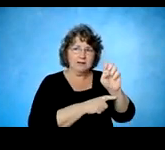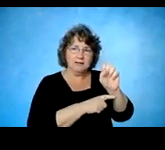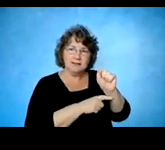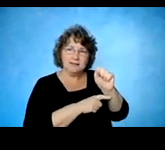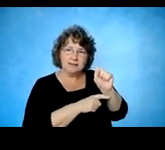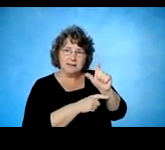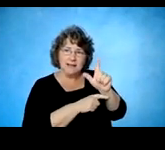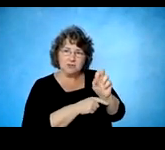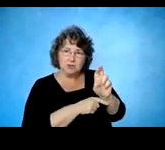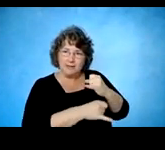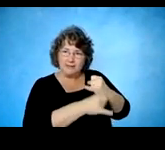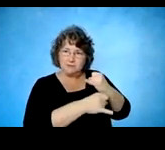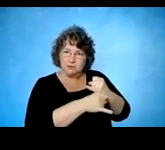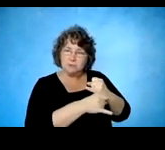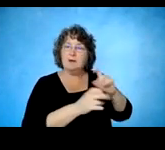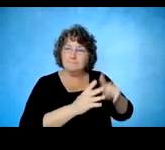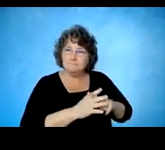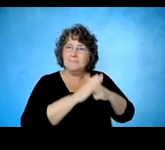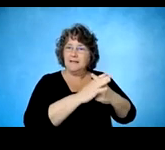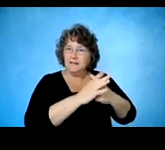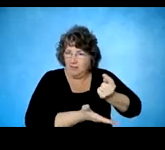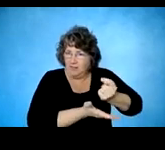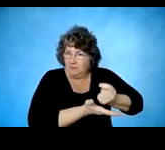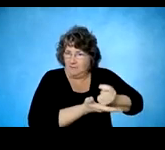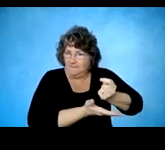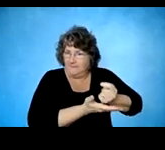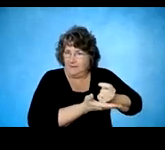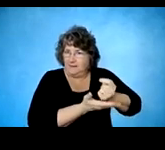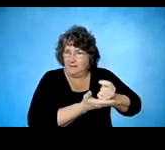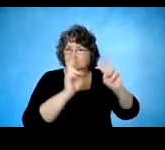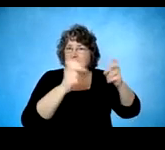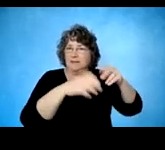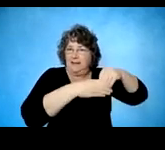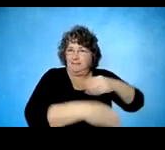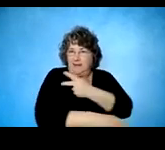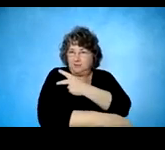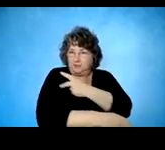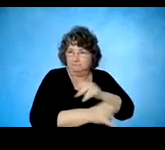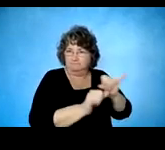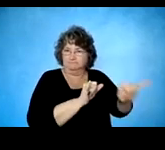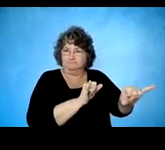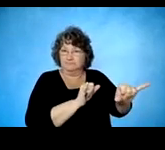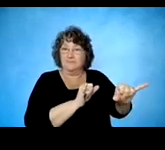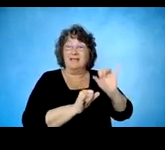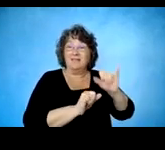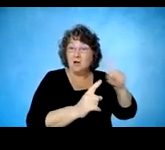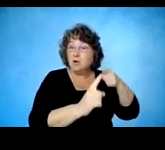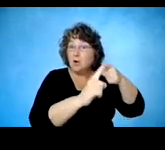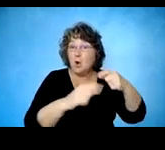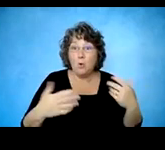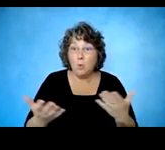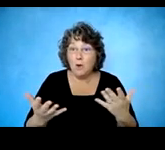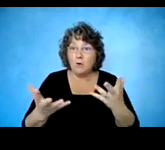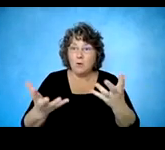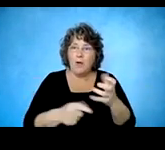therapy. And that inpatient therapy, the goal is to get those people back home and back into the